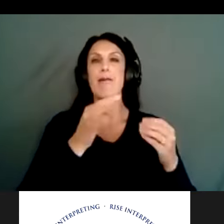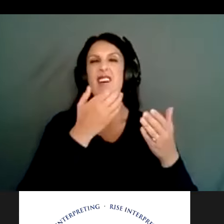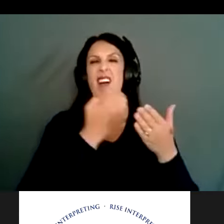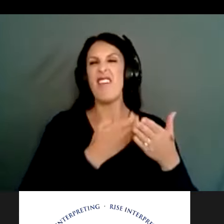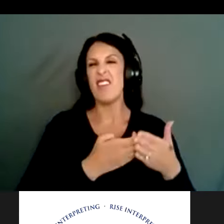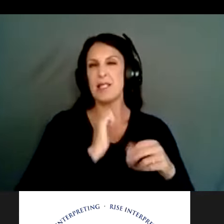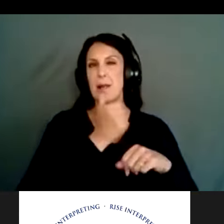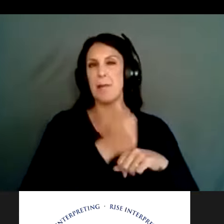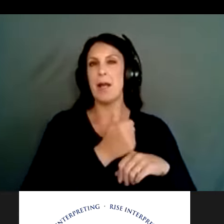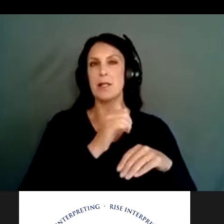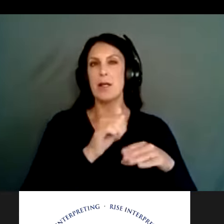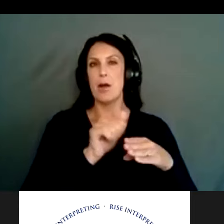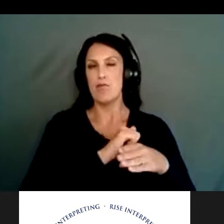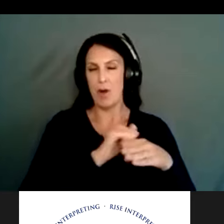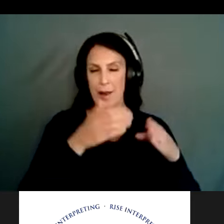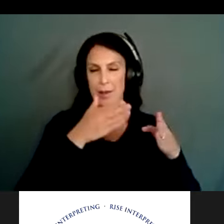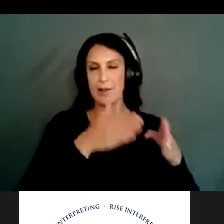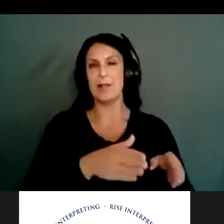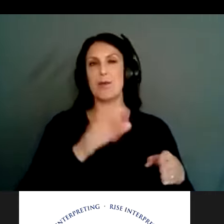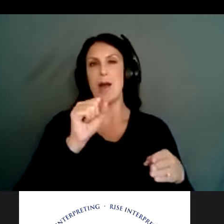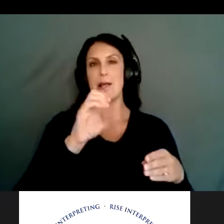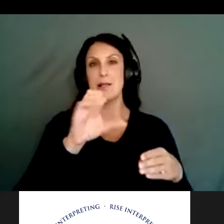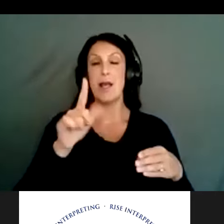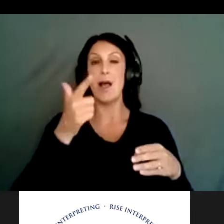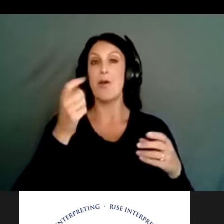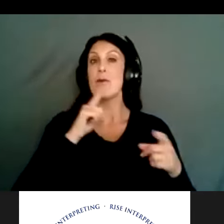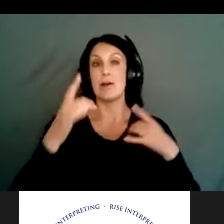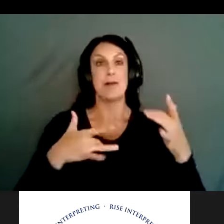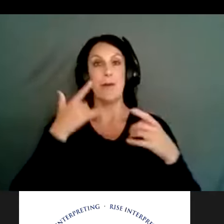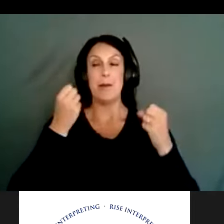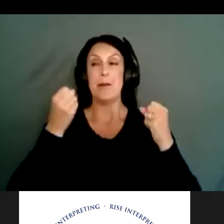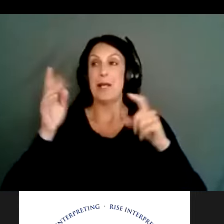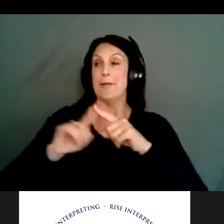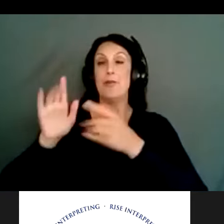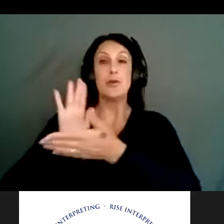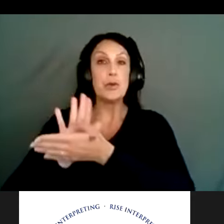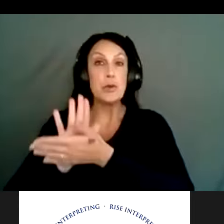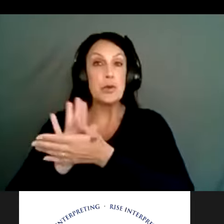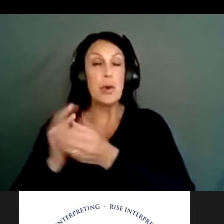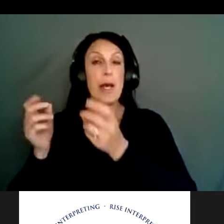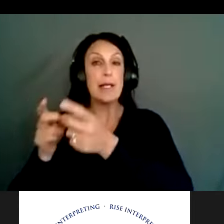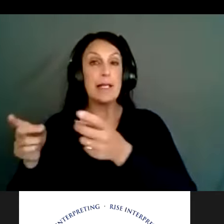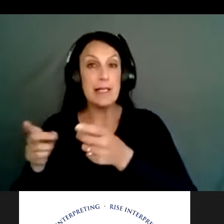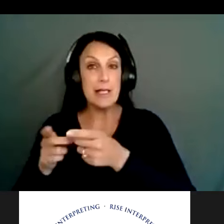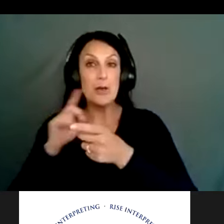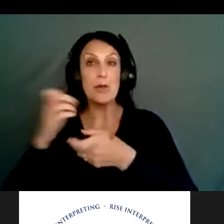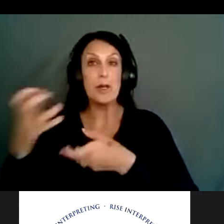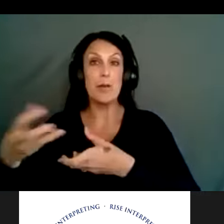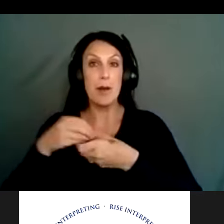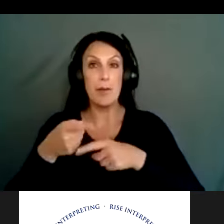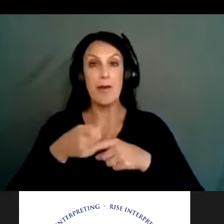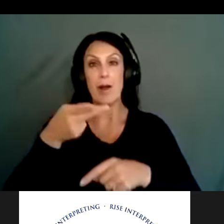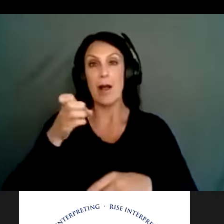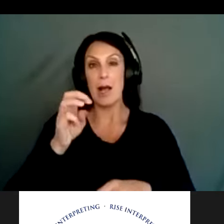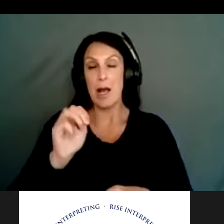kind of learning. Um, it's really exciting just because we've had so many different schools and districts that kind of have been a part of it from Hemet to Merino